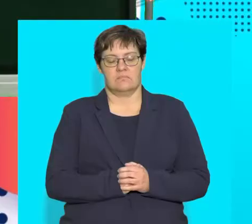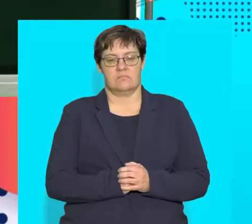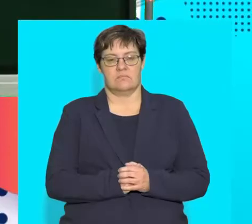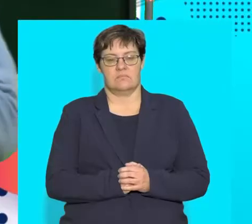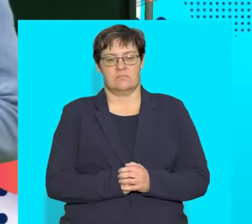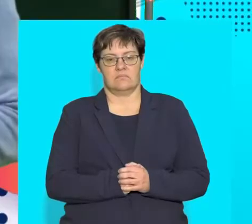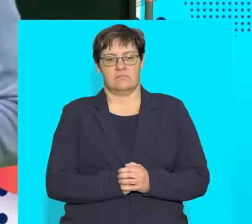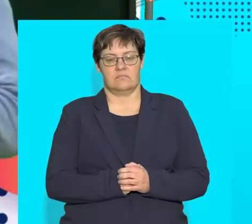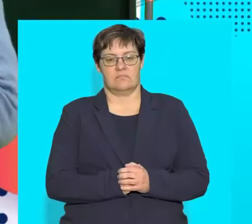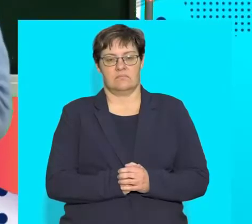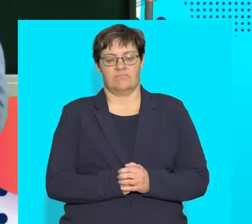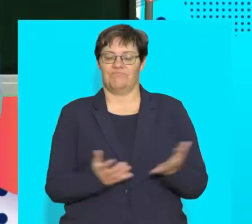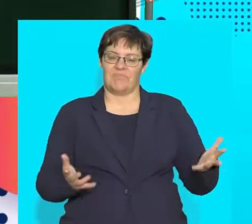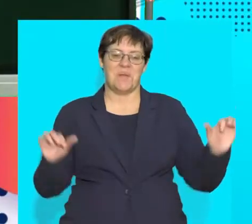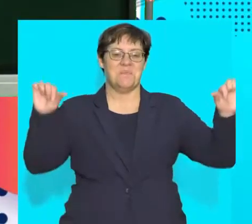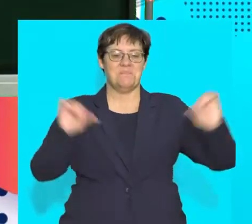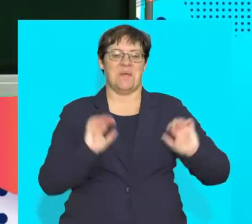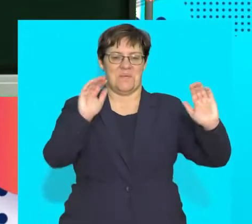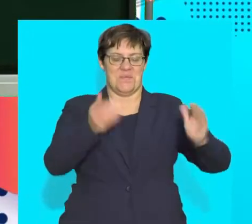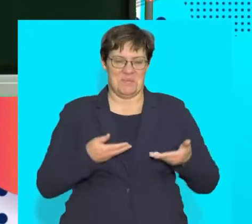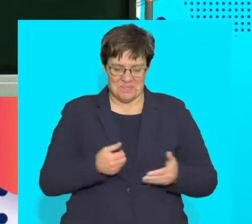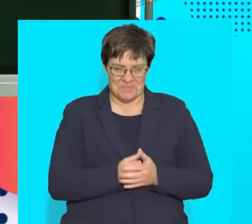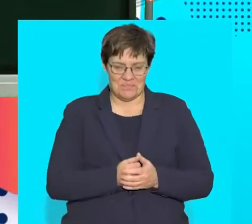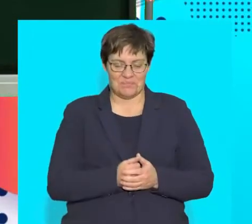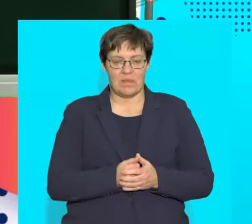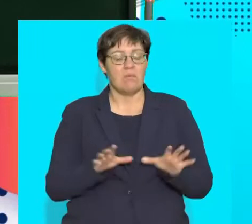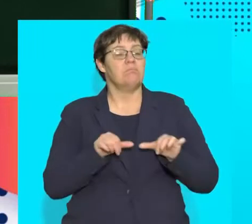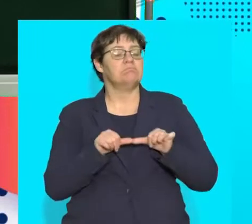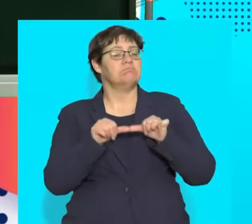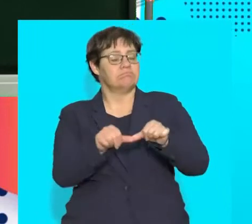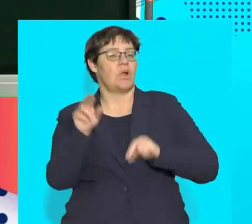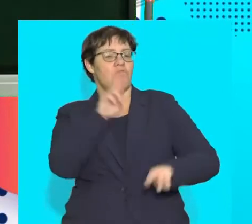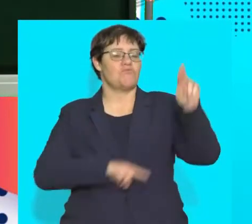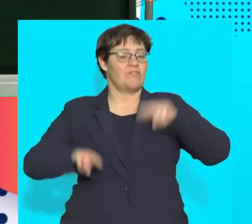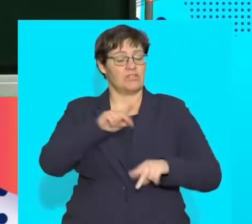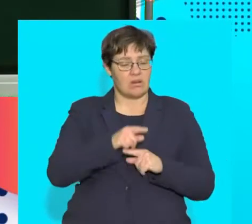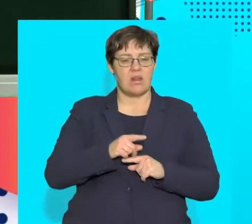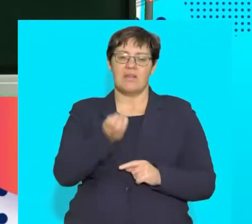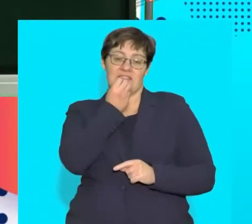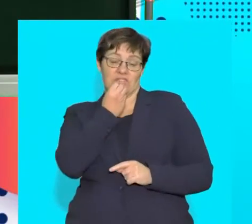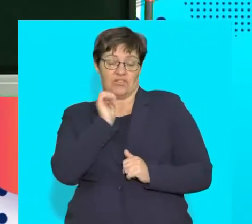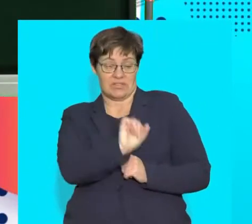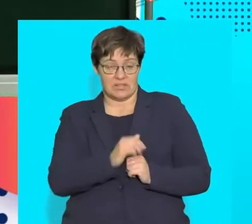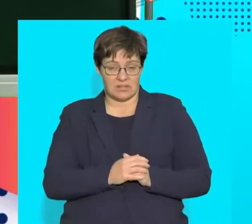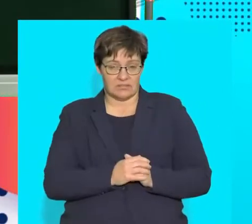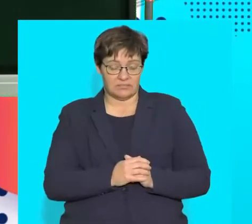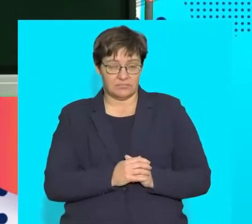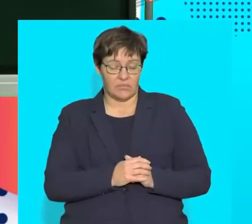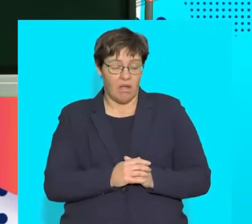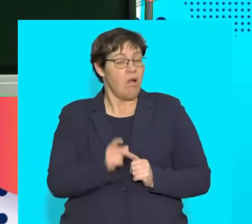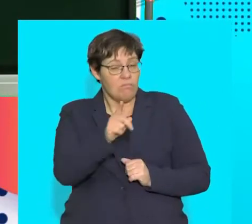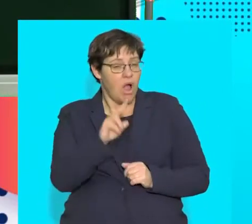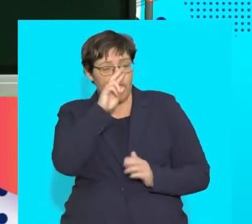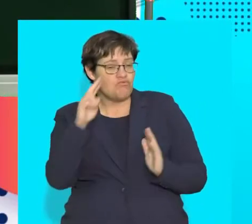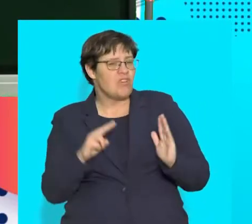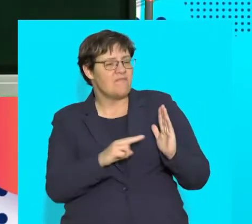welcome back life science learners. We're continuing with our revision lesson on nutrition. I trust that you're now able to reflect on some of the concepts